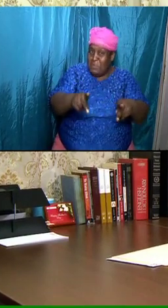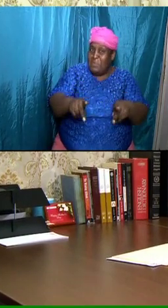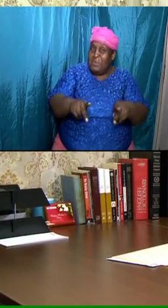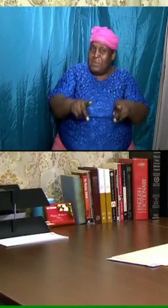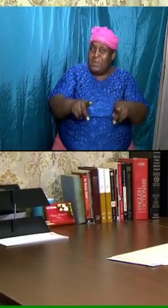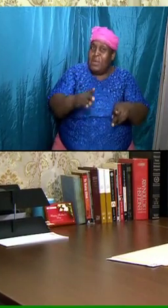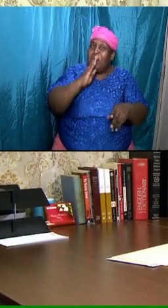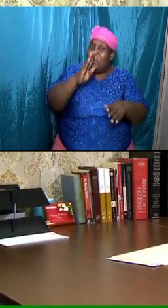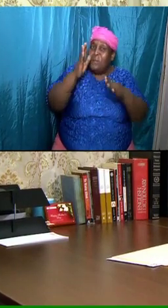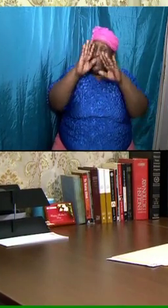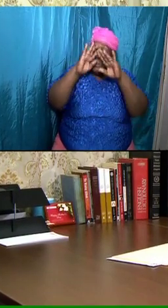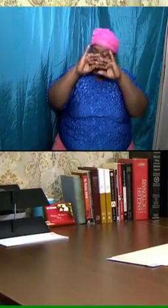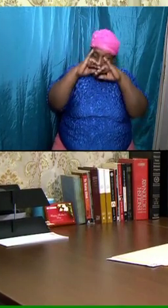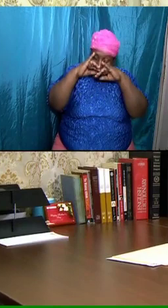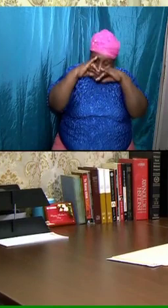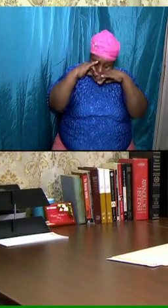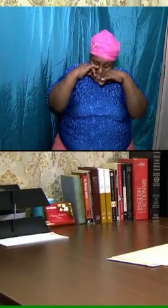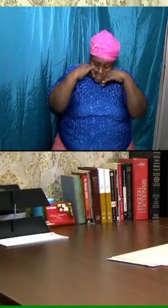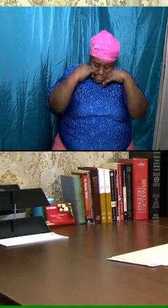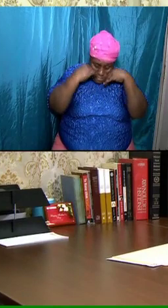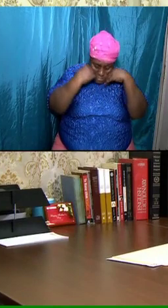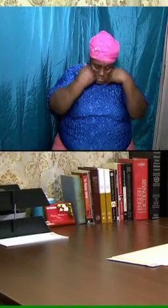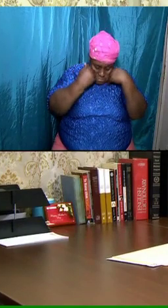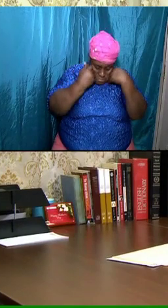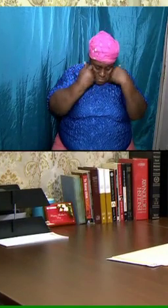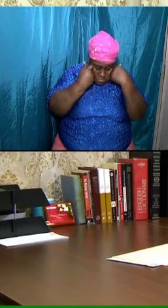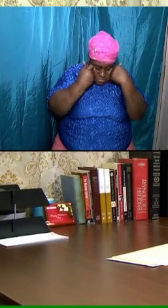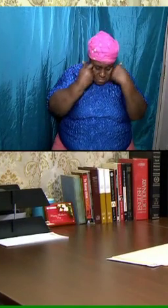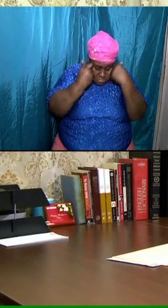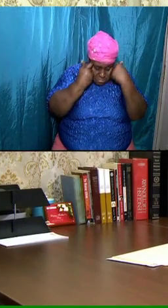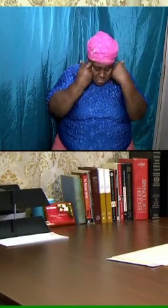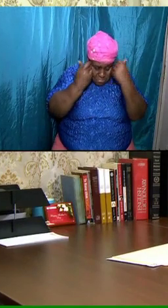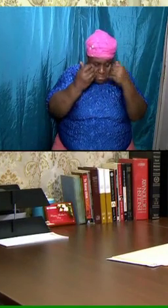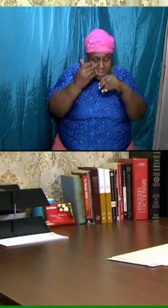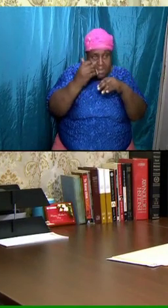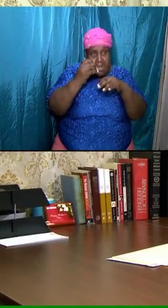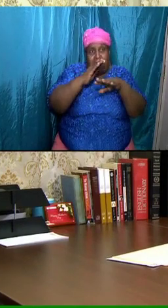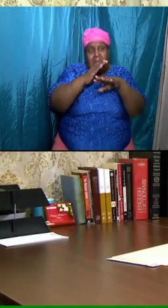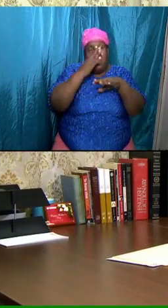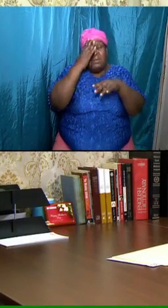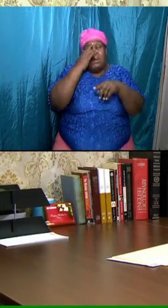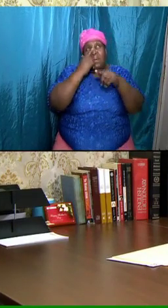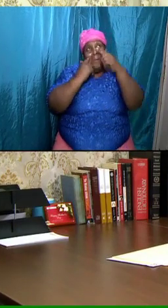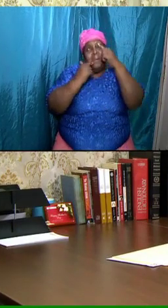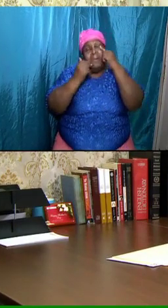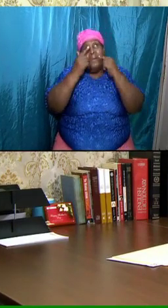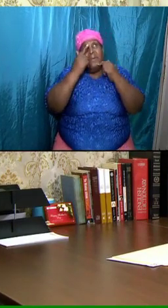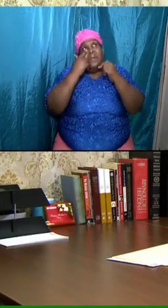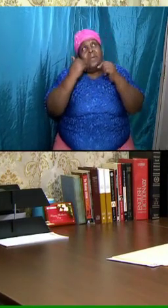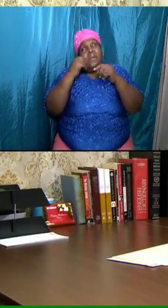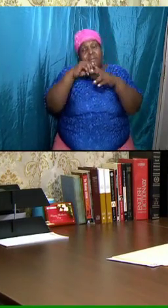Yes? Some people here are going to be crying in heaven.